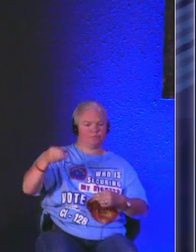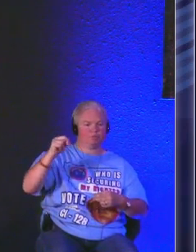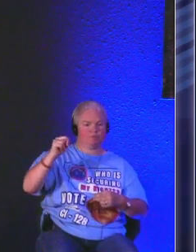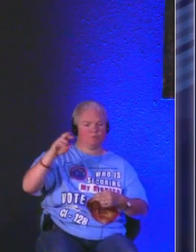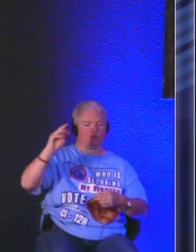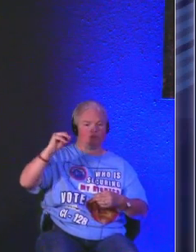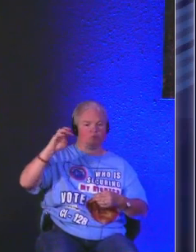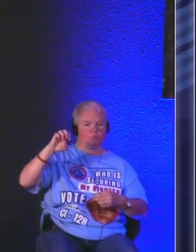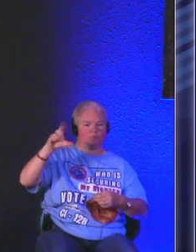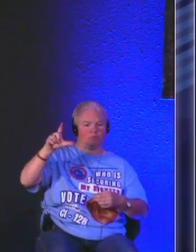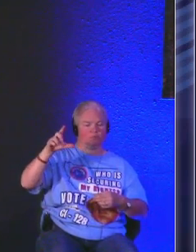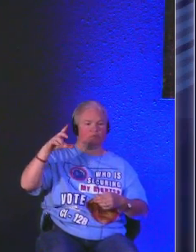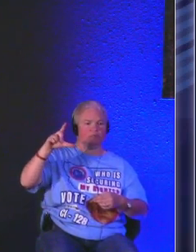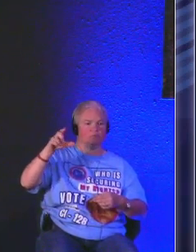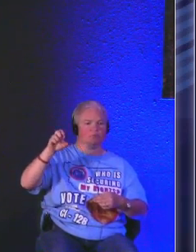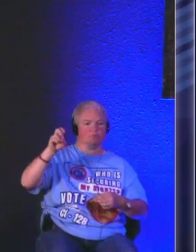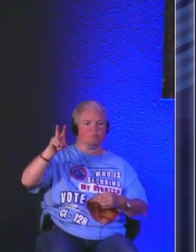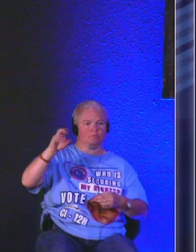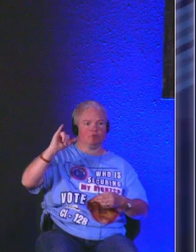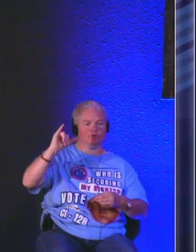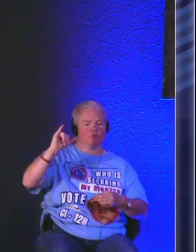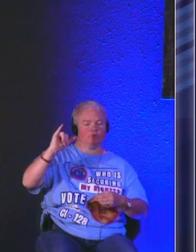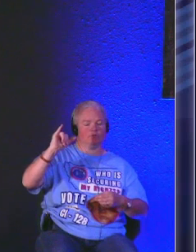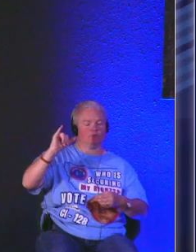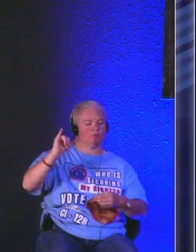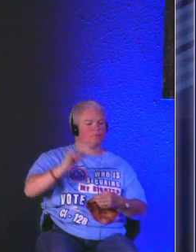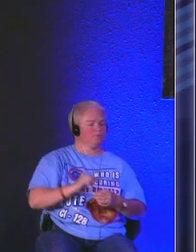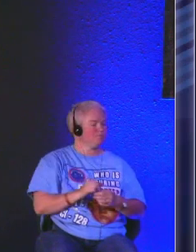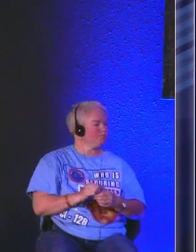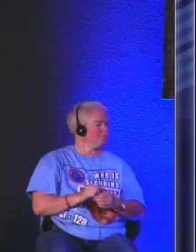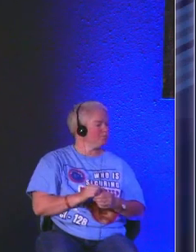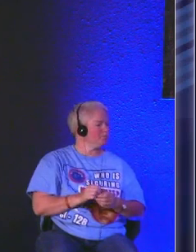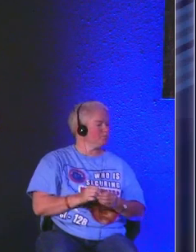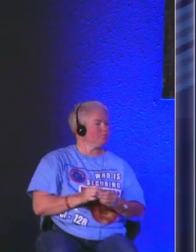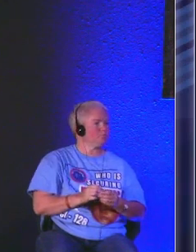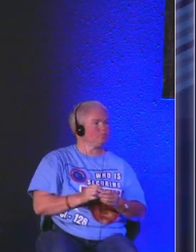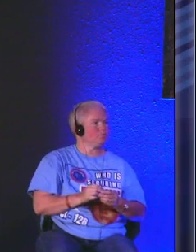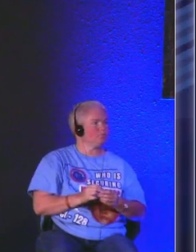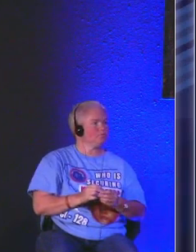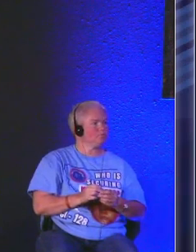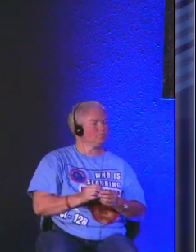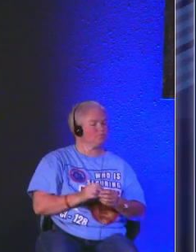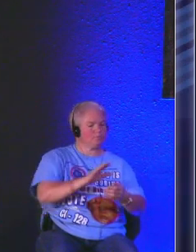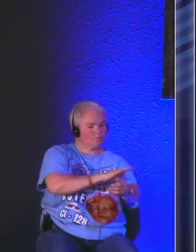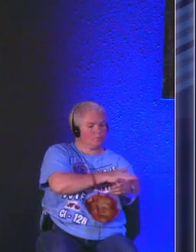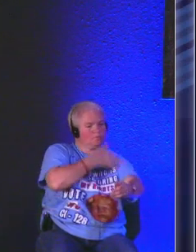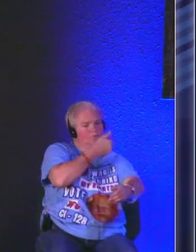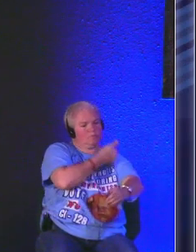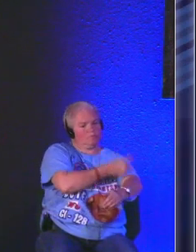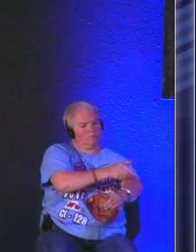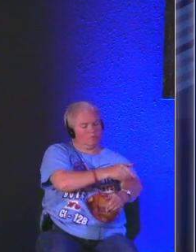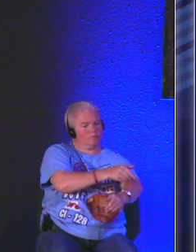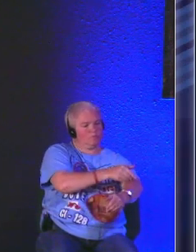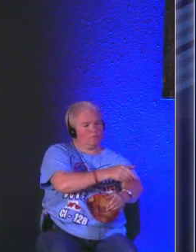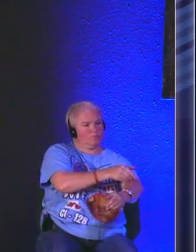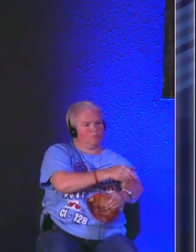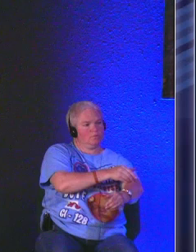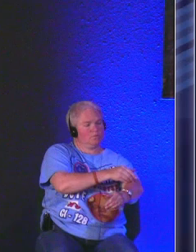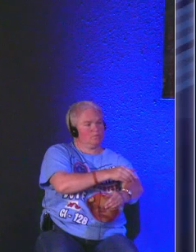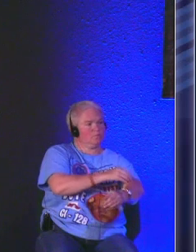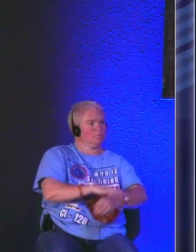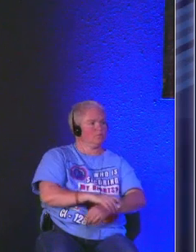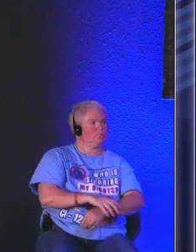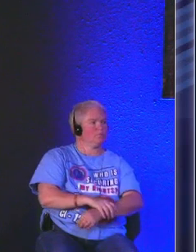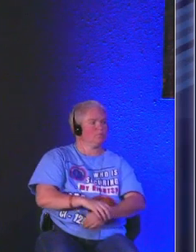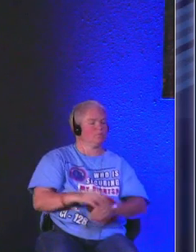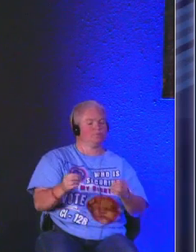or Mel or Levi and they'll get you plugged into that they'll get you trained and on the schedule all right and then we